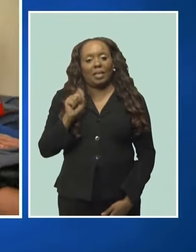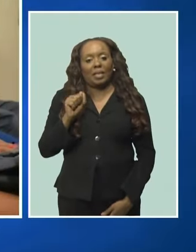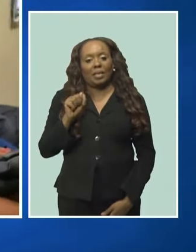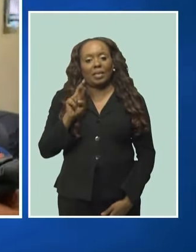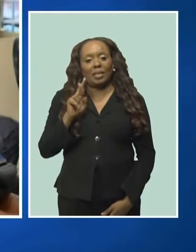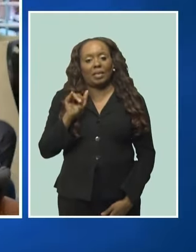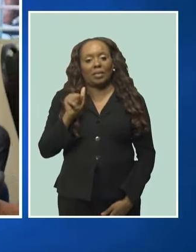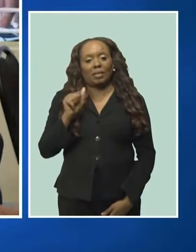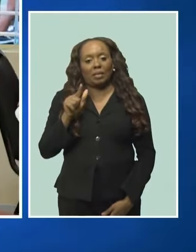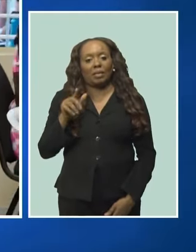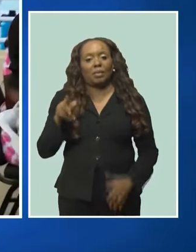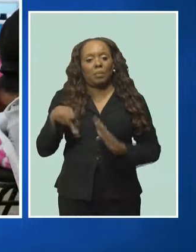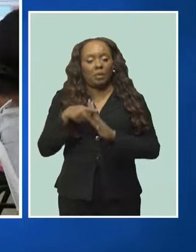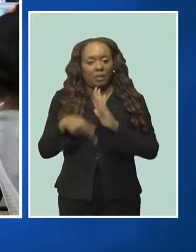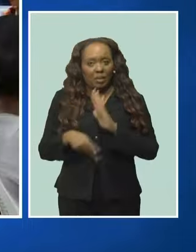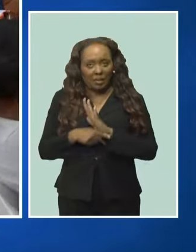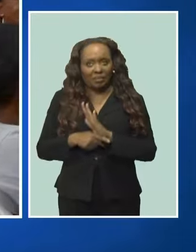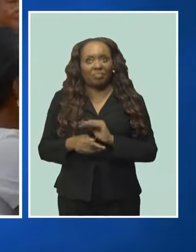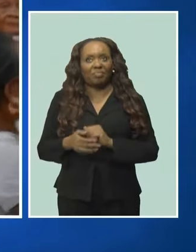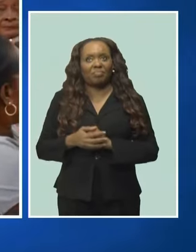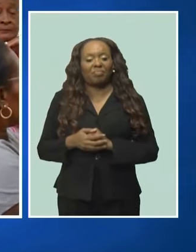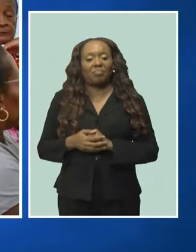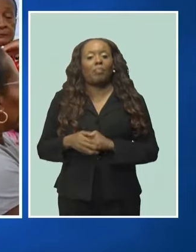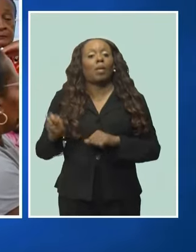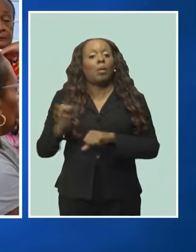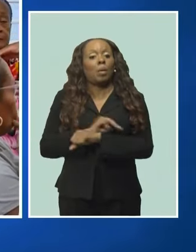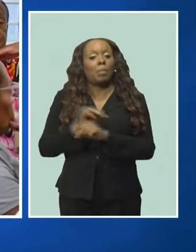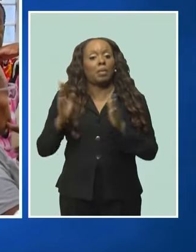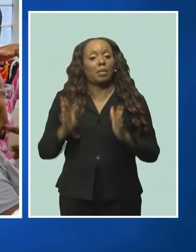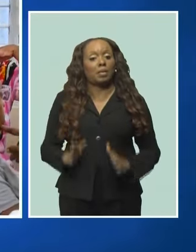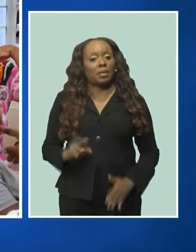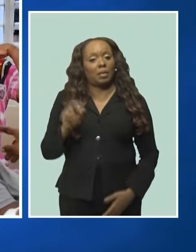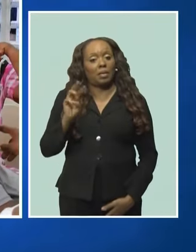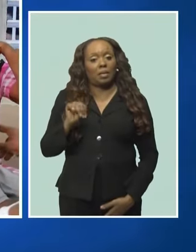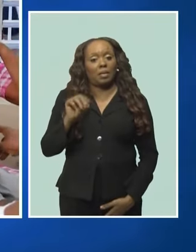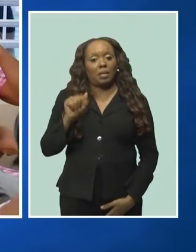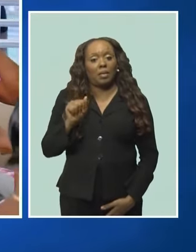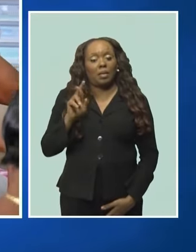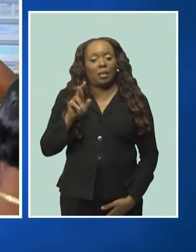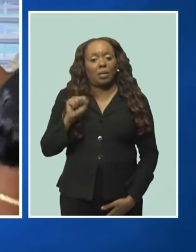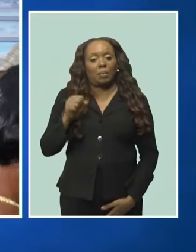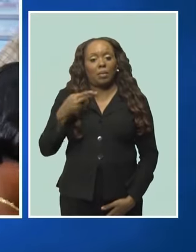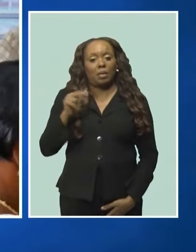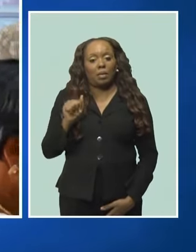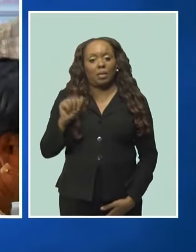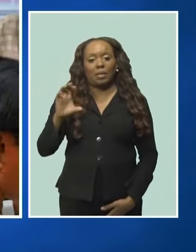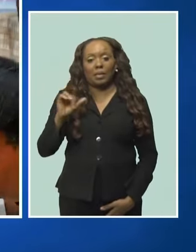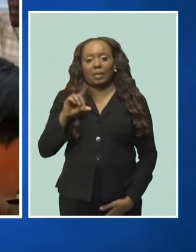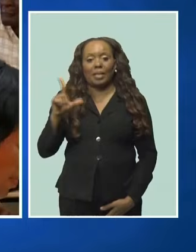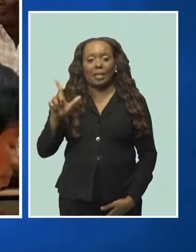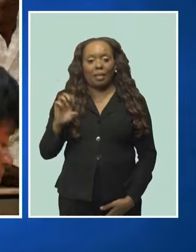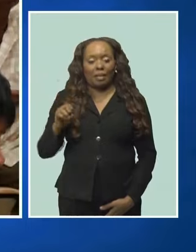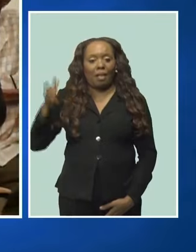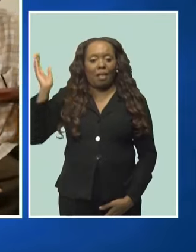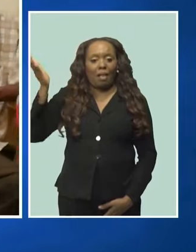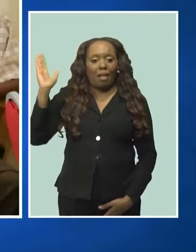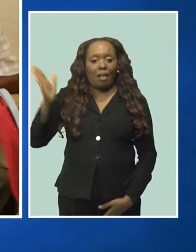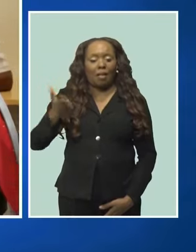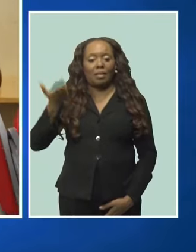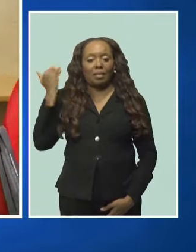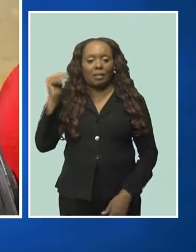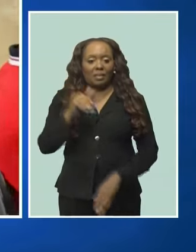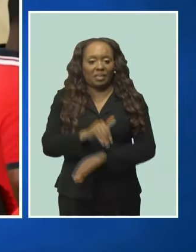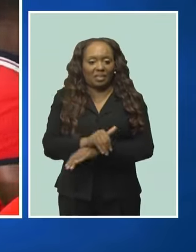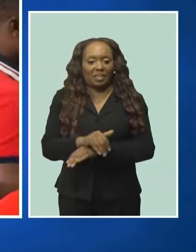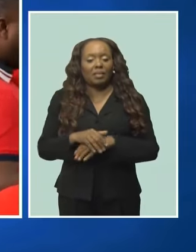Science and Technology, Marcia Cattle, as she addressed the Barbados Labour Party's Chrysler to West and St. Michael's South Central community meeting